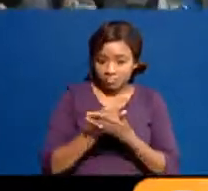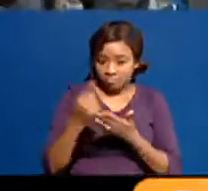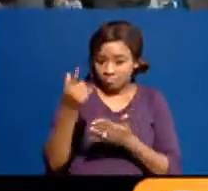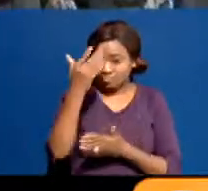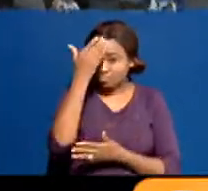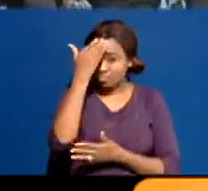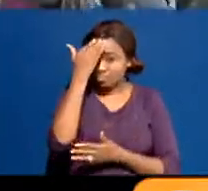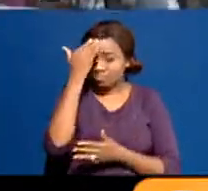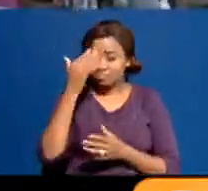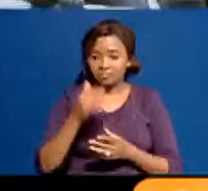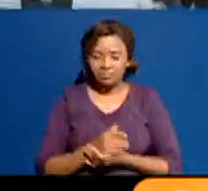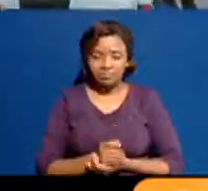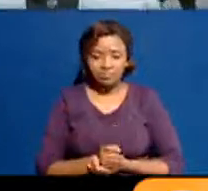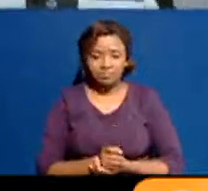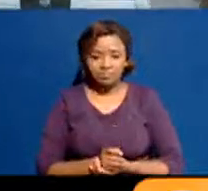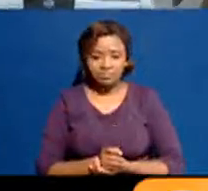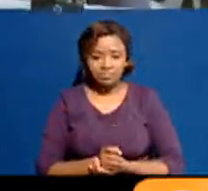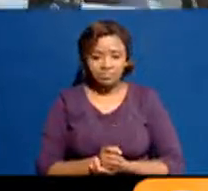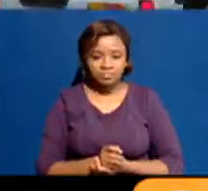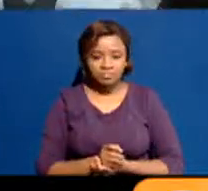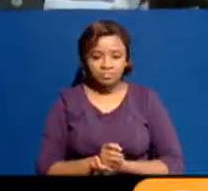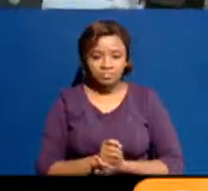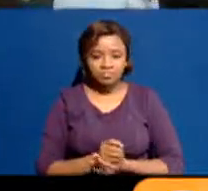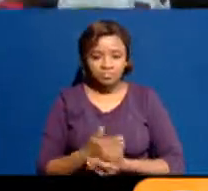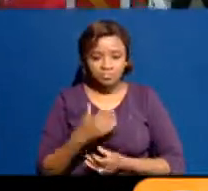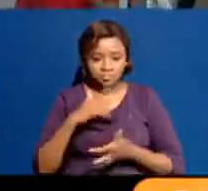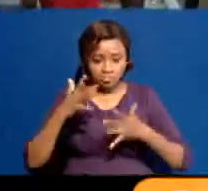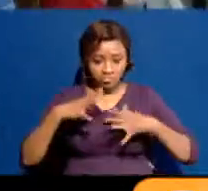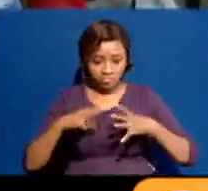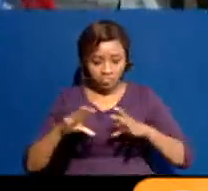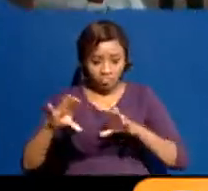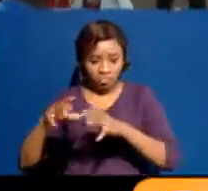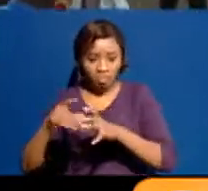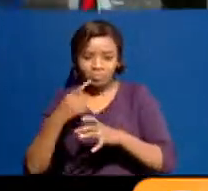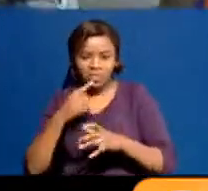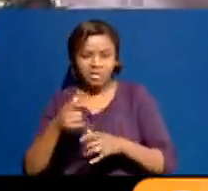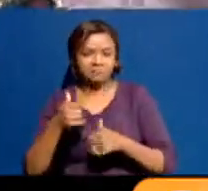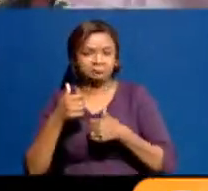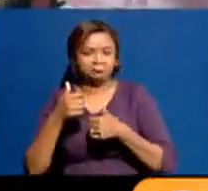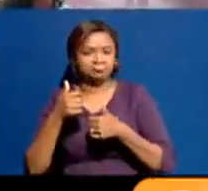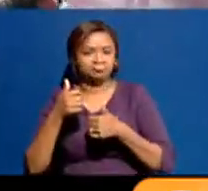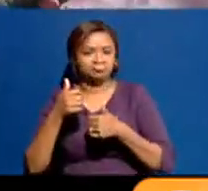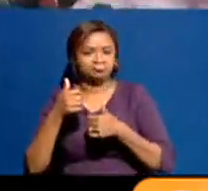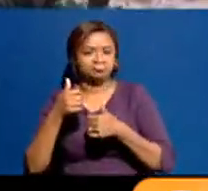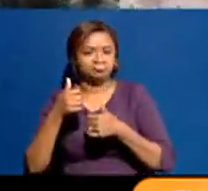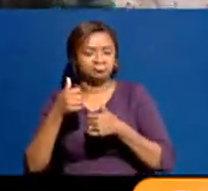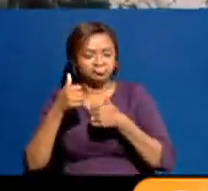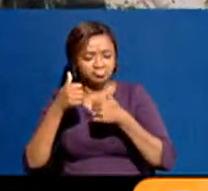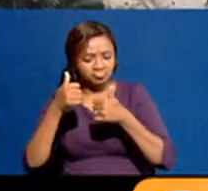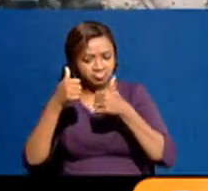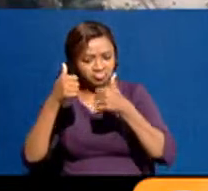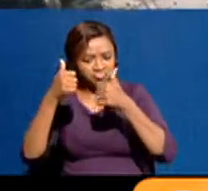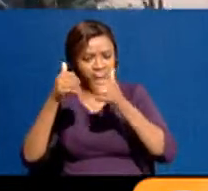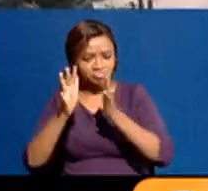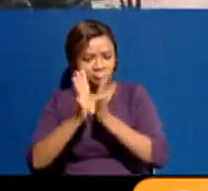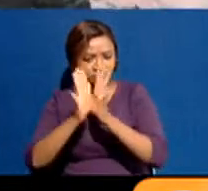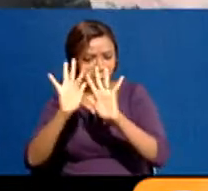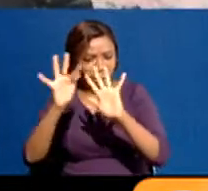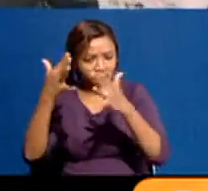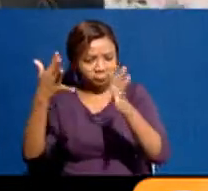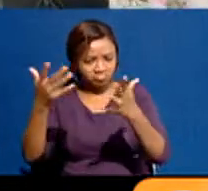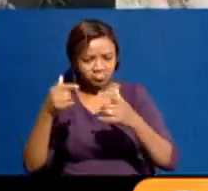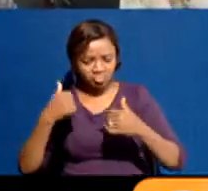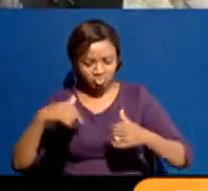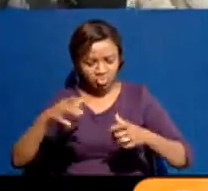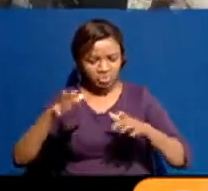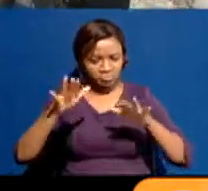we were talking about when you asked me, there are people on one side who were cheering, saying how, you they've brought a whole country or a city to a standstill. Okay?